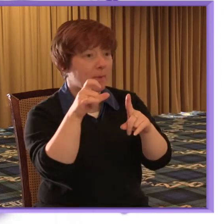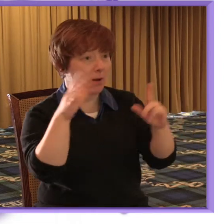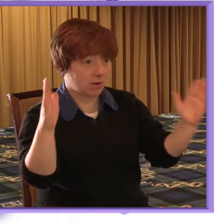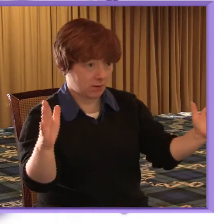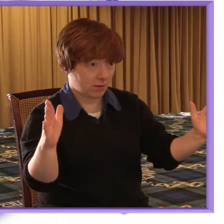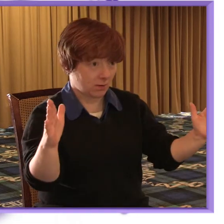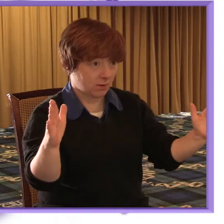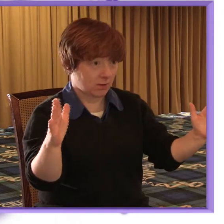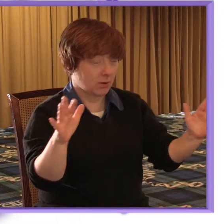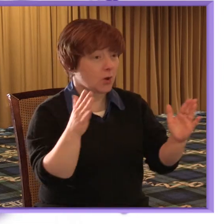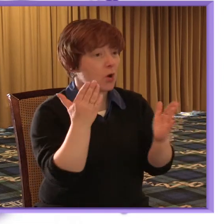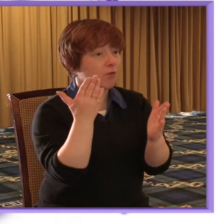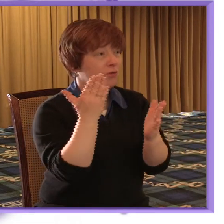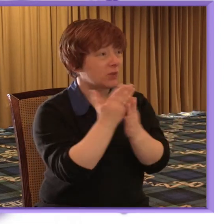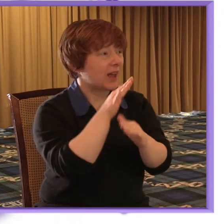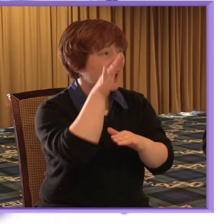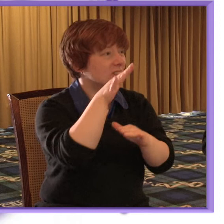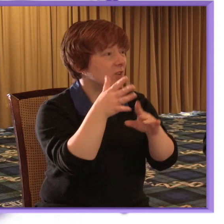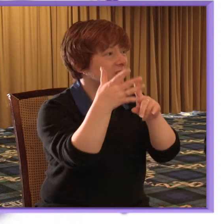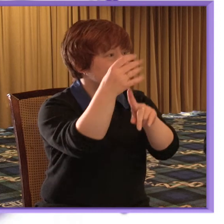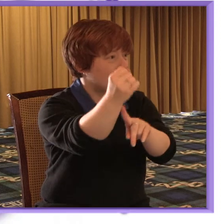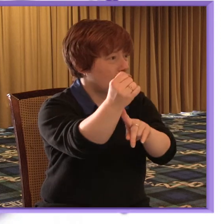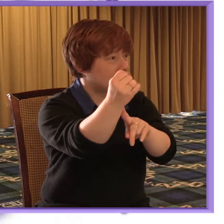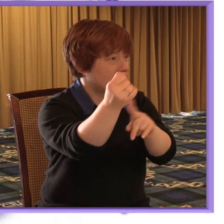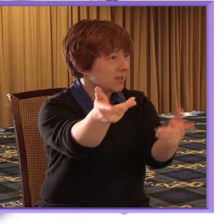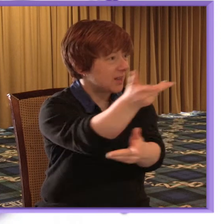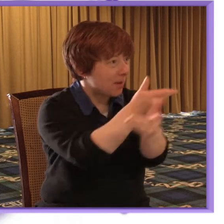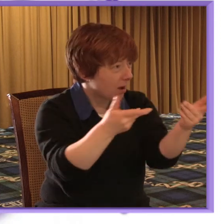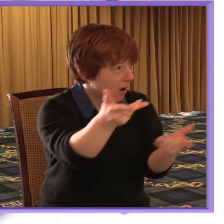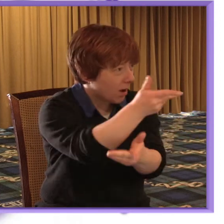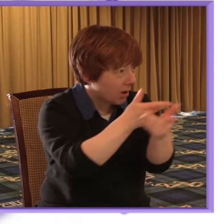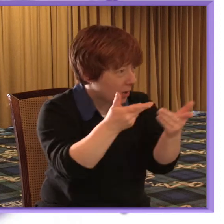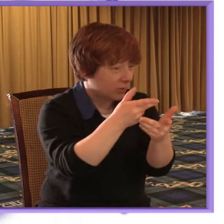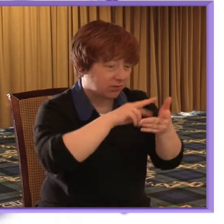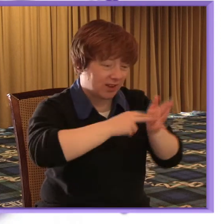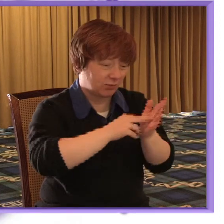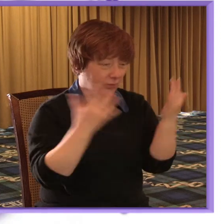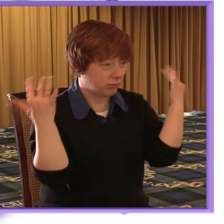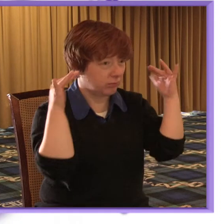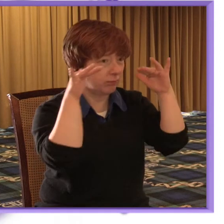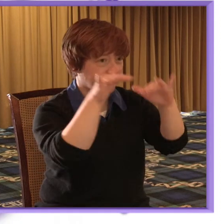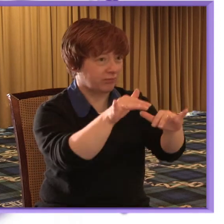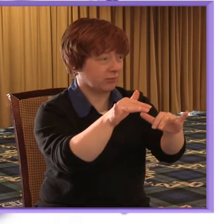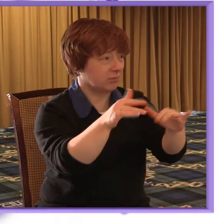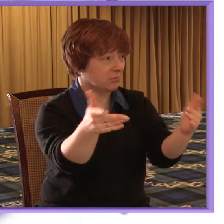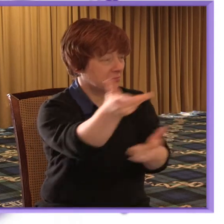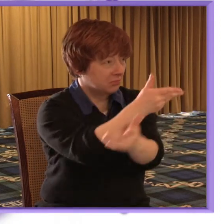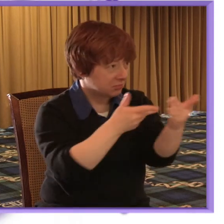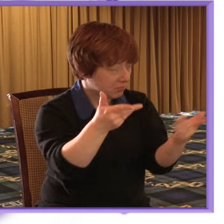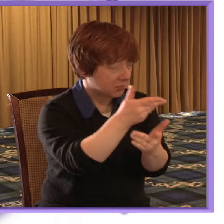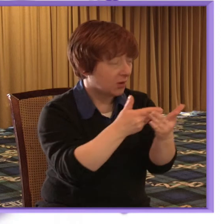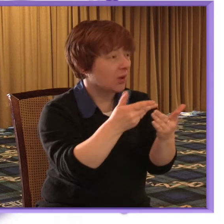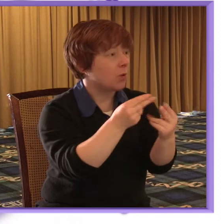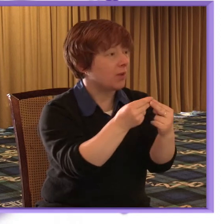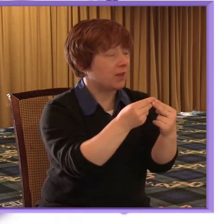of an external stakeholder seminar with a range of organisations attending an event at the Royal College of Physicians in attendance were the Royal